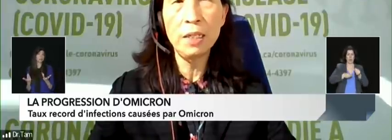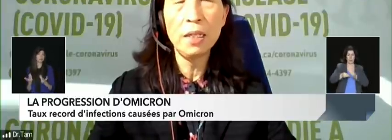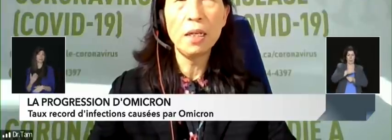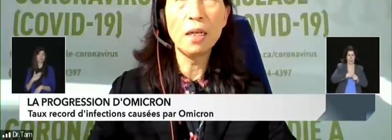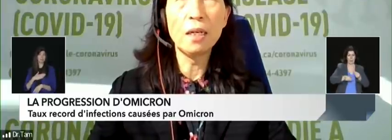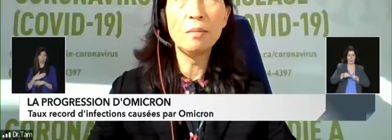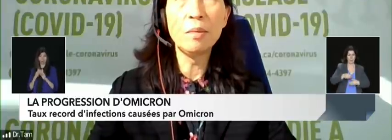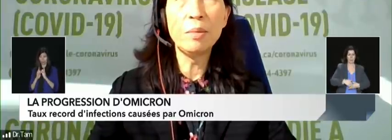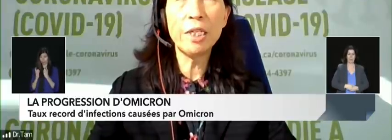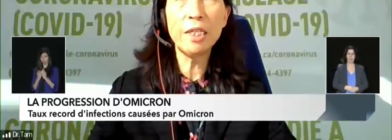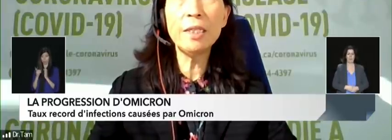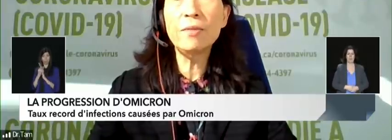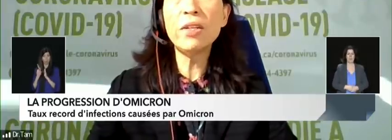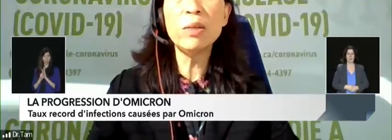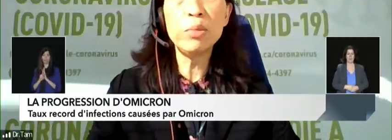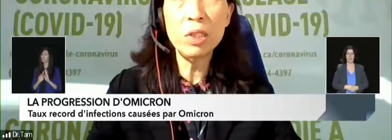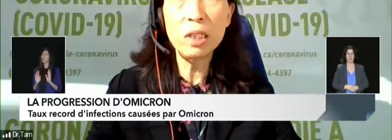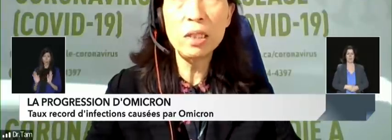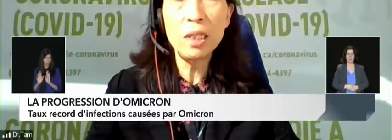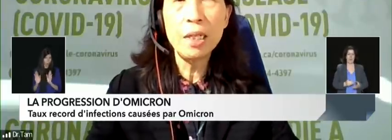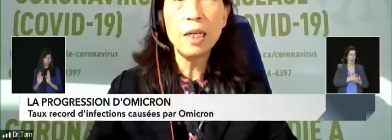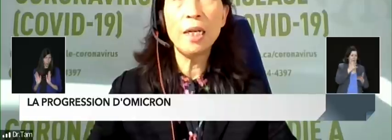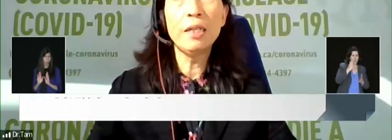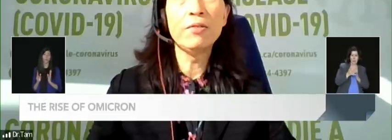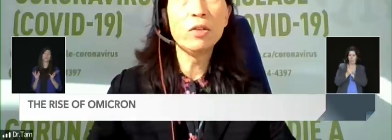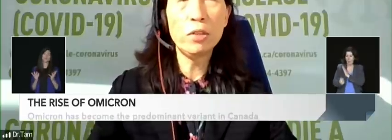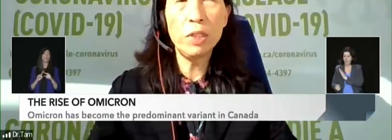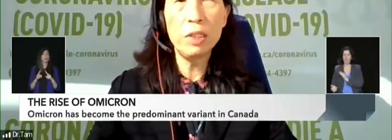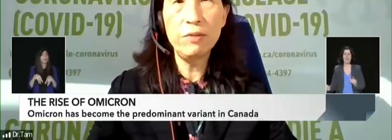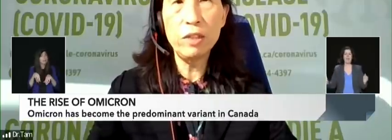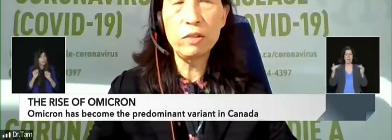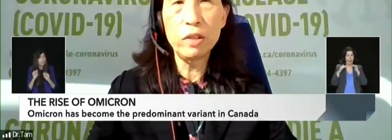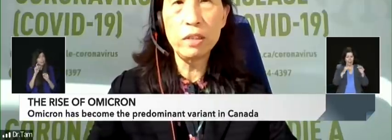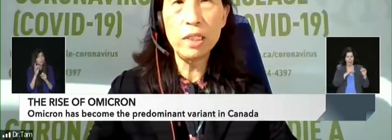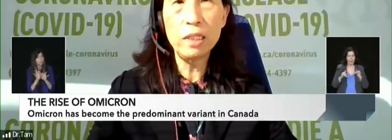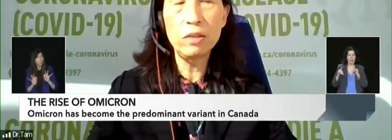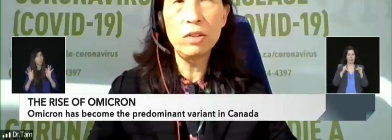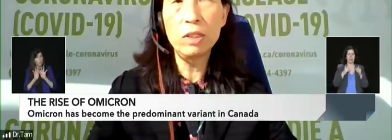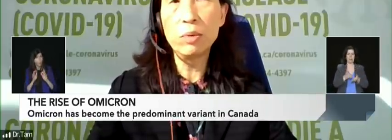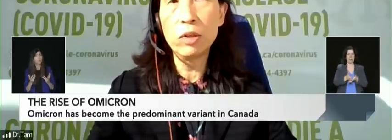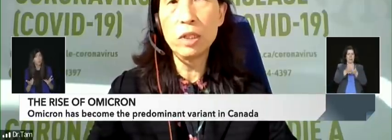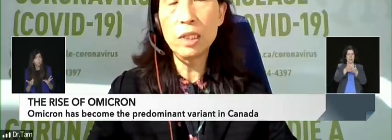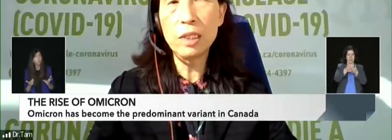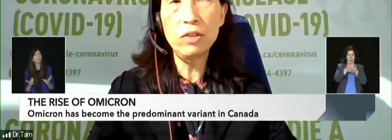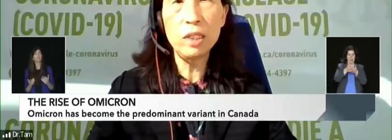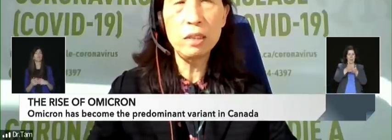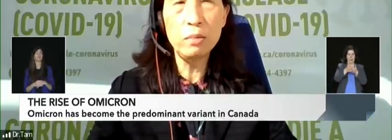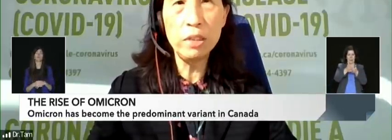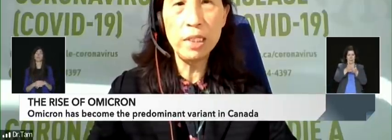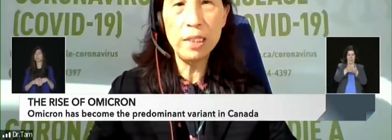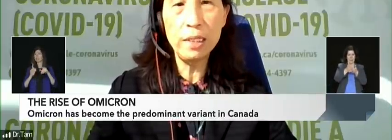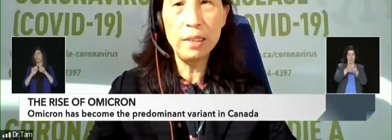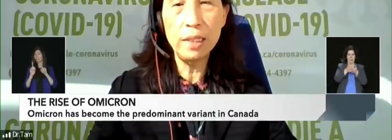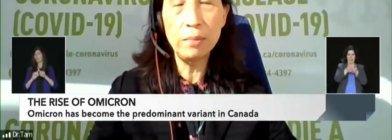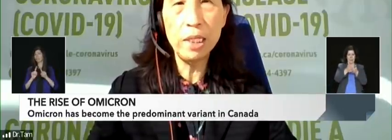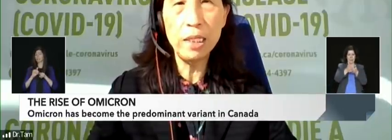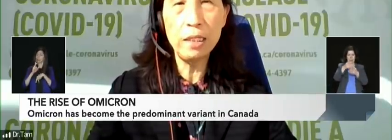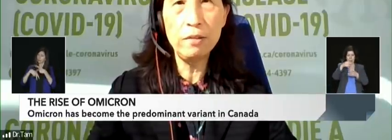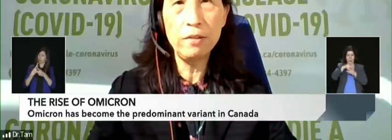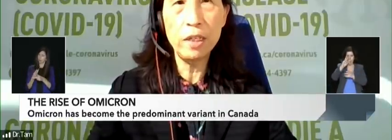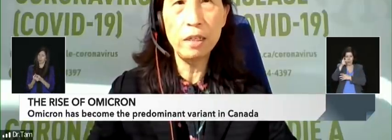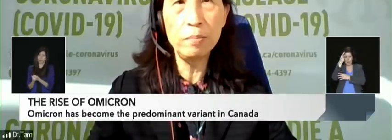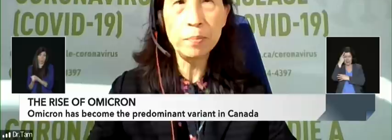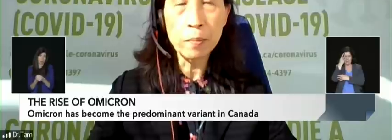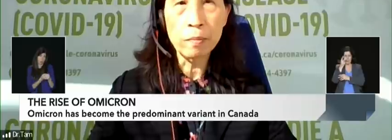decision-making, but it is very important. And, of course, one of the federal roles is to support Indigenous communities.